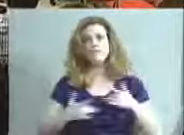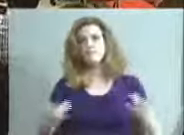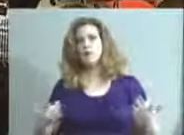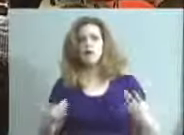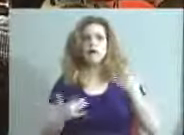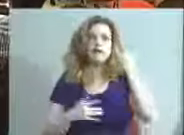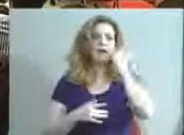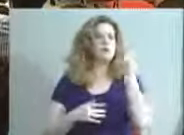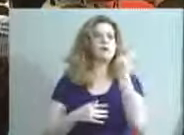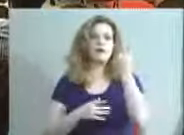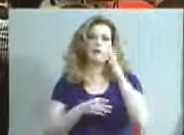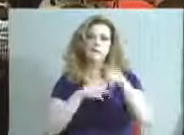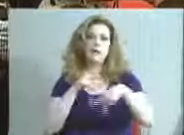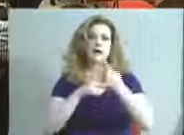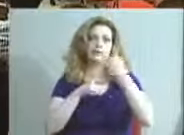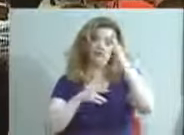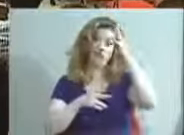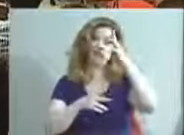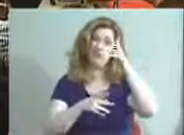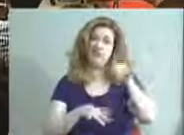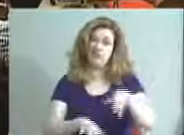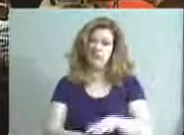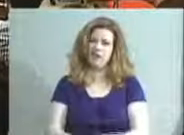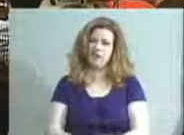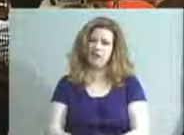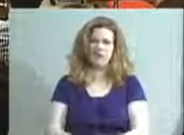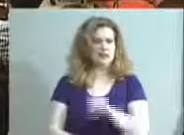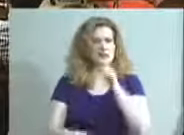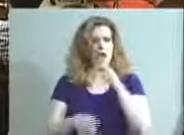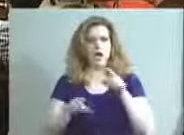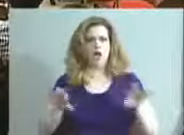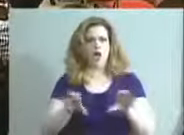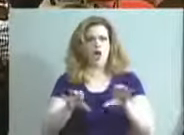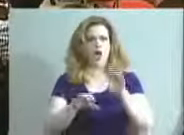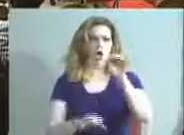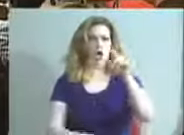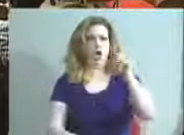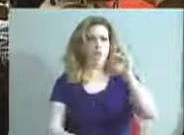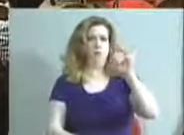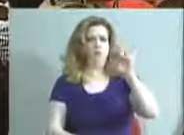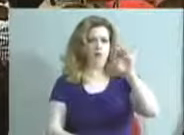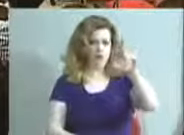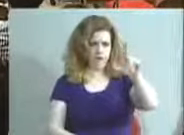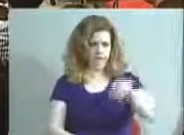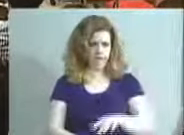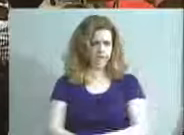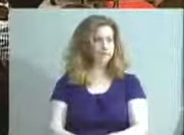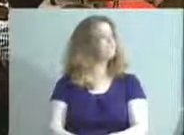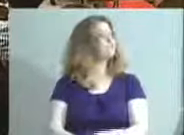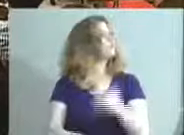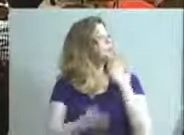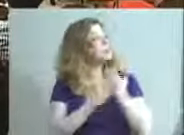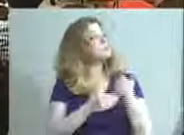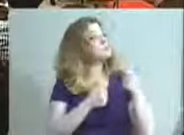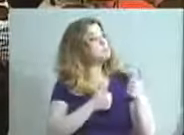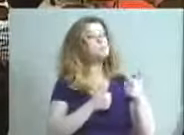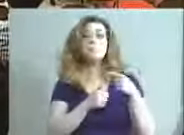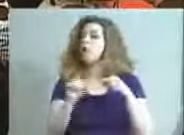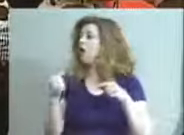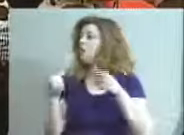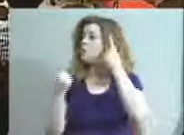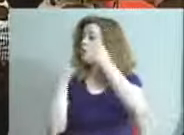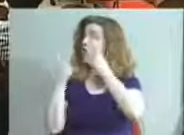if it's some kind of strategy issue. Okay. That's operational. Good. Other thoughts? Yeah. Yes, Lisa.